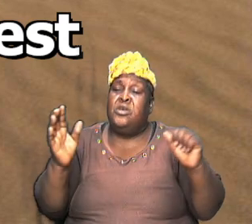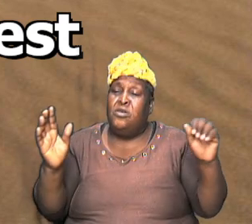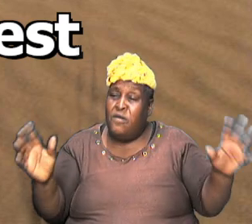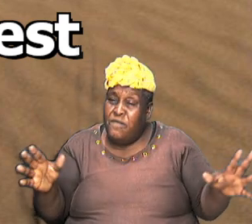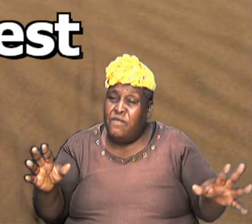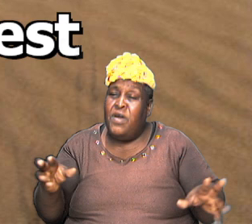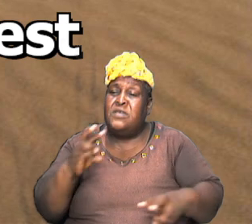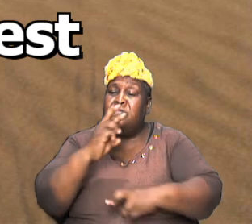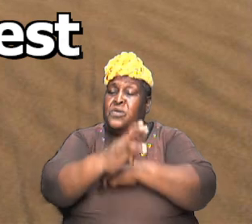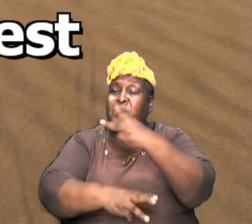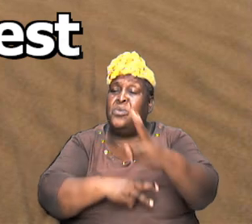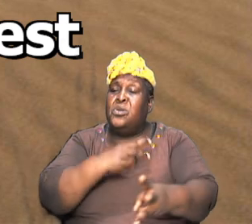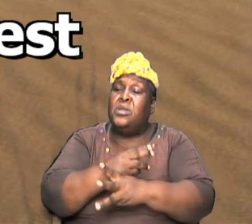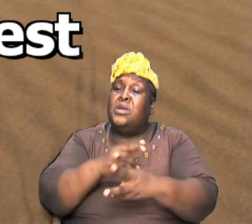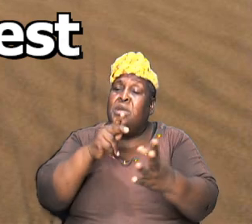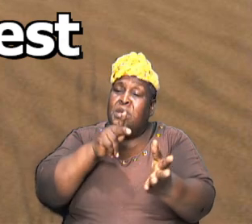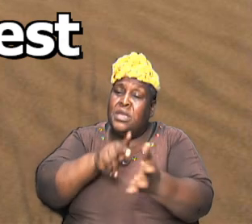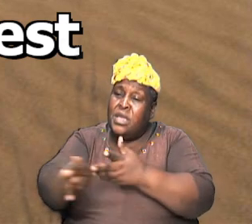so he kill himself